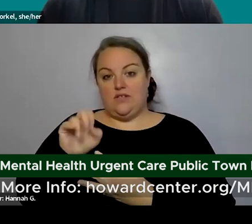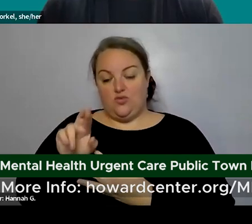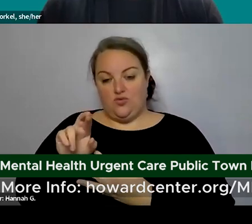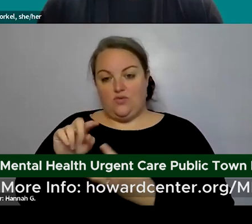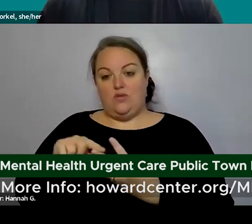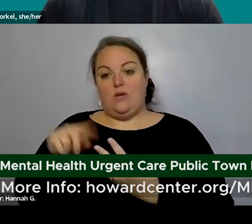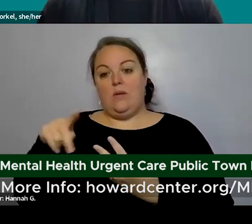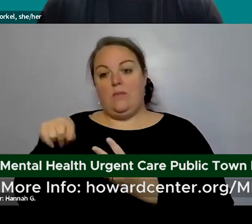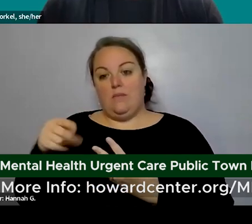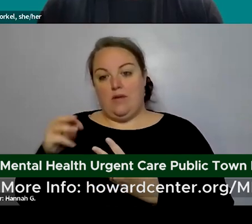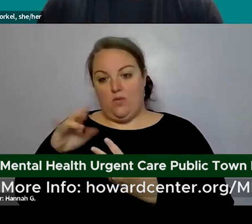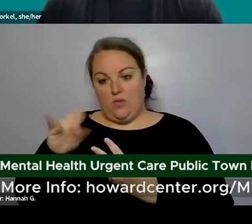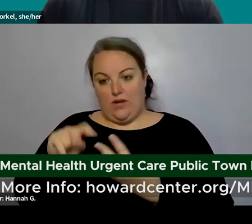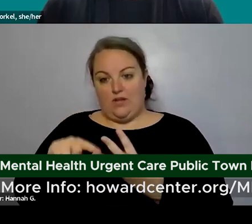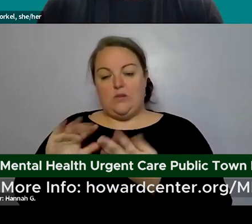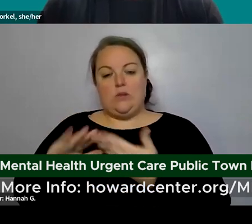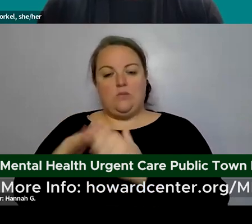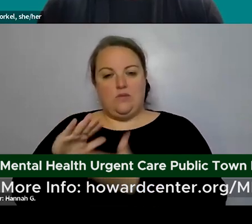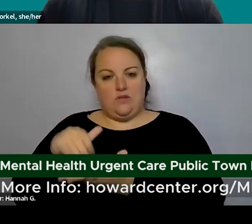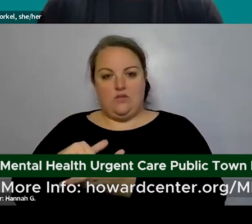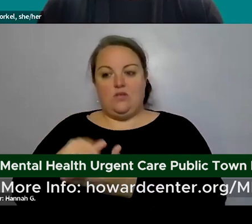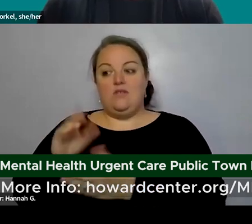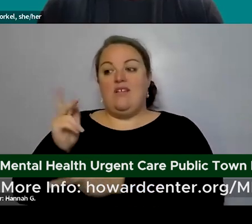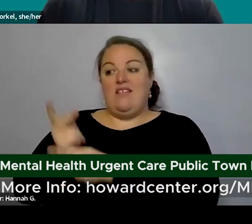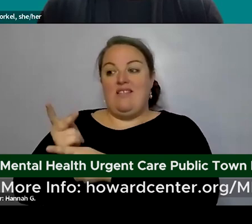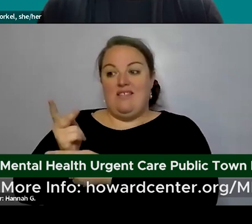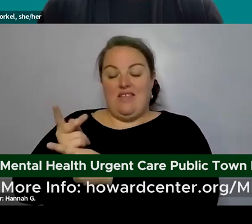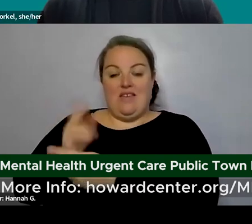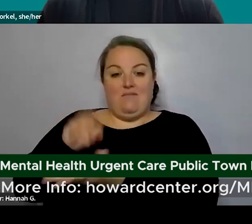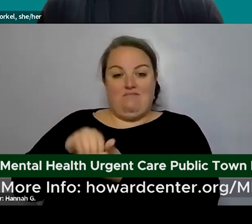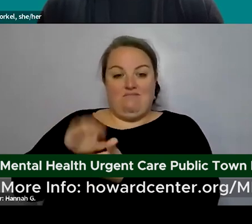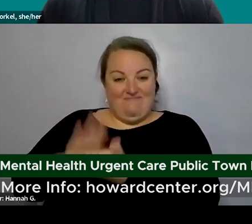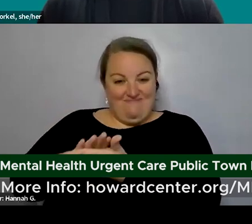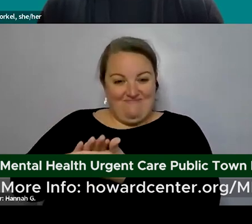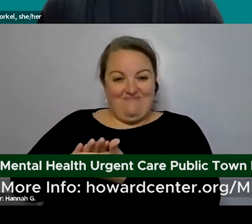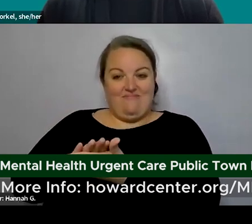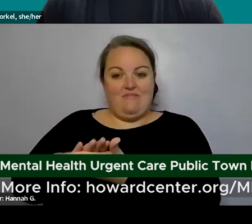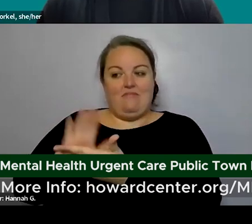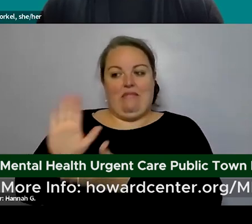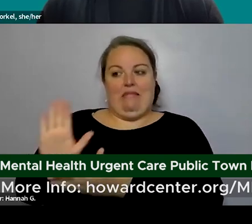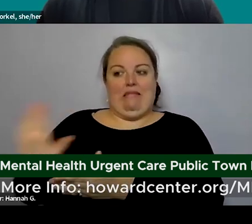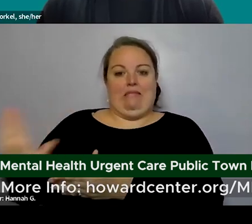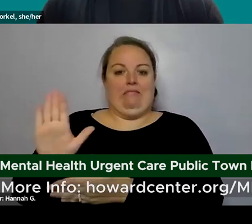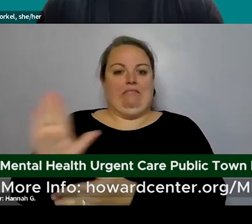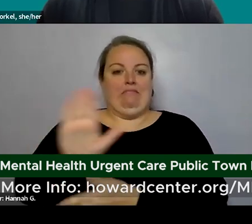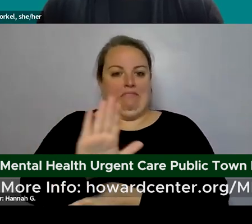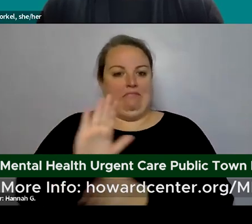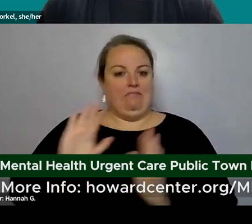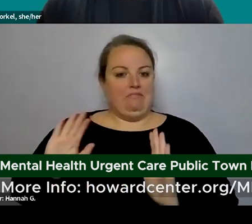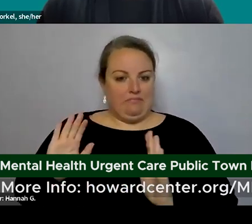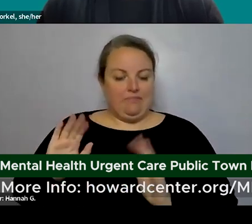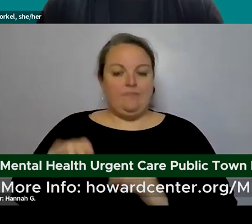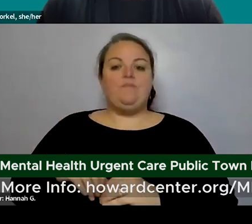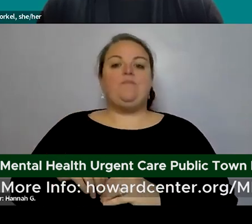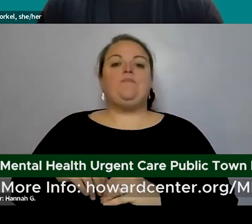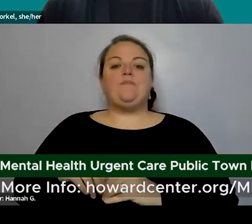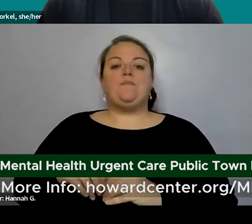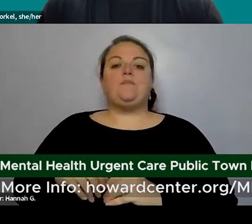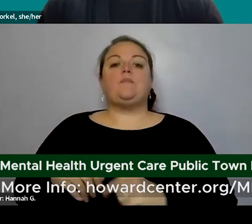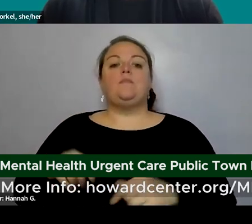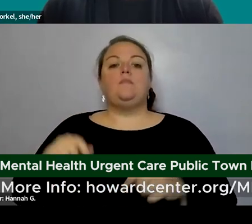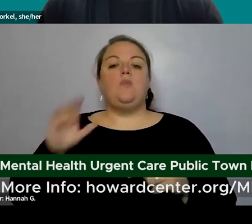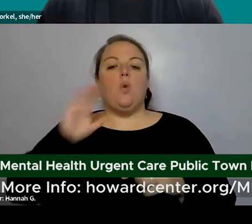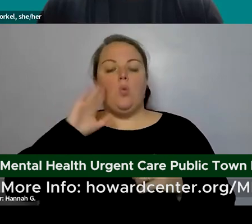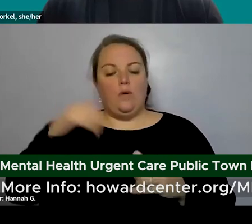maintaining their own documentation in their own electronic health records and howard center will have a visit